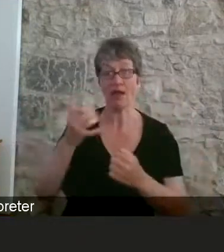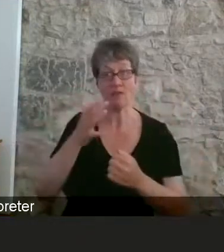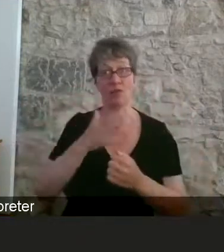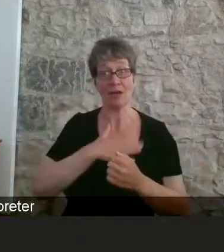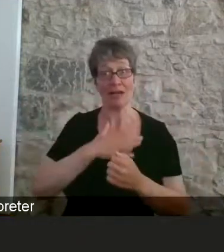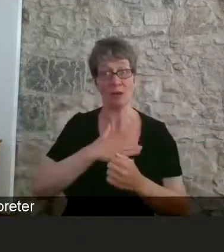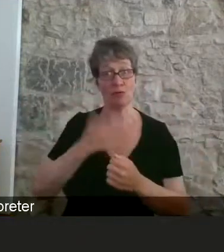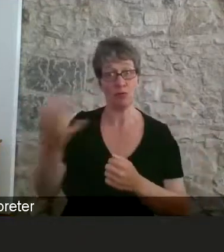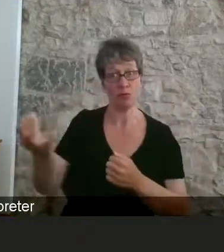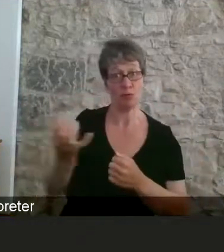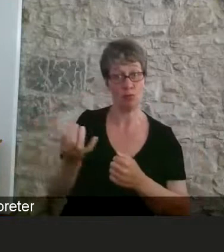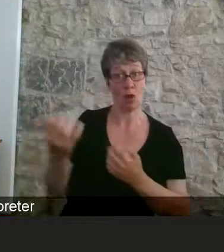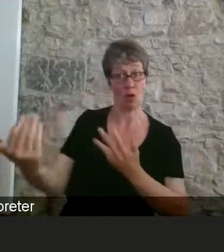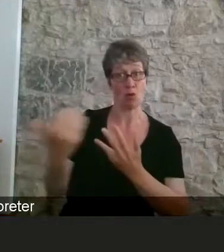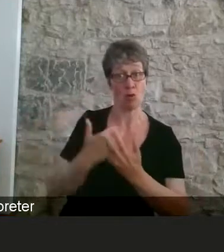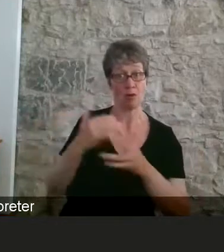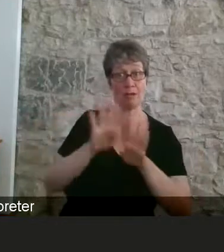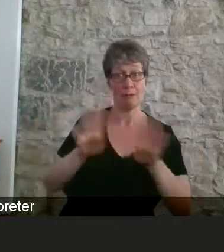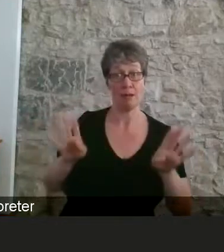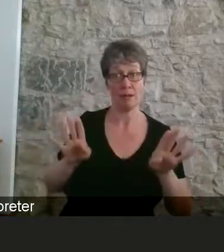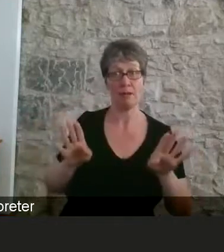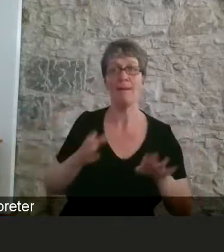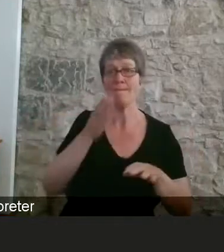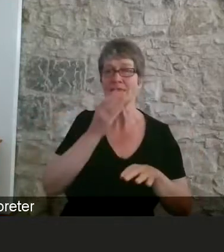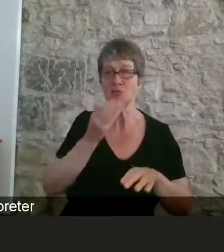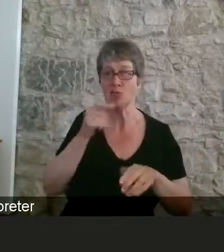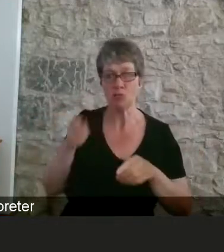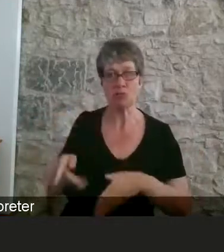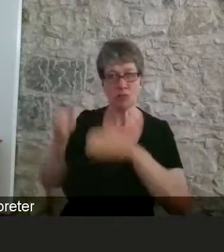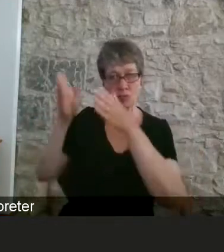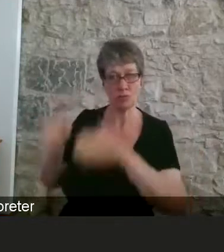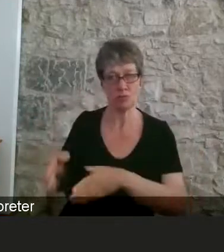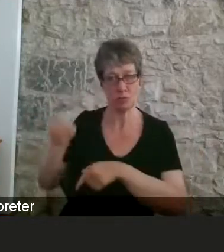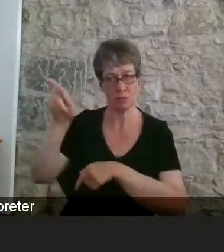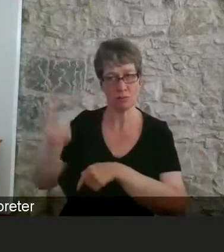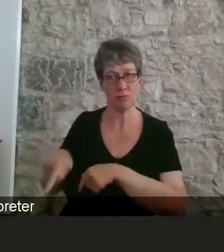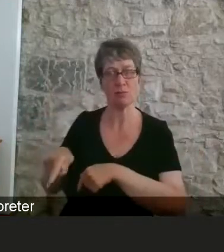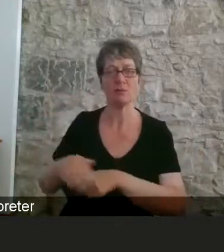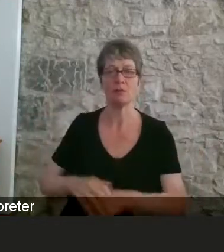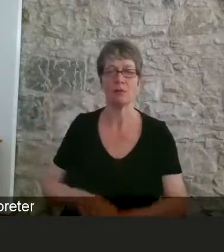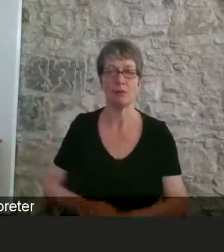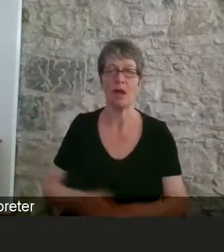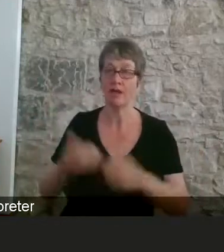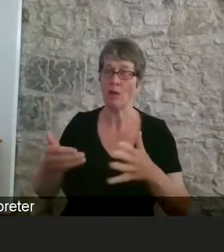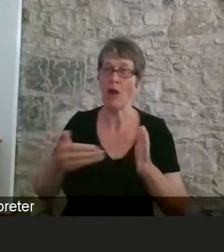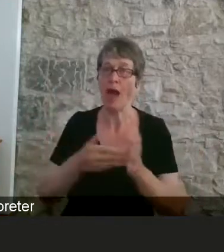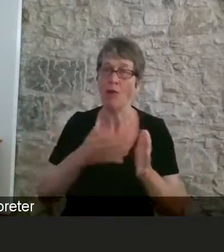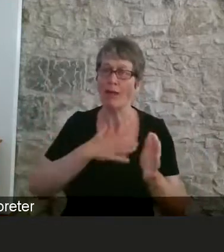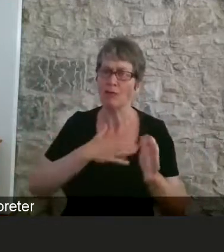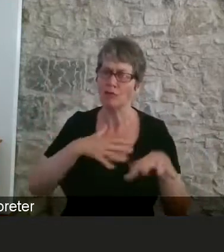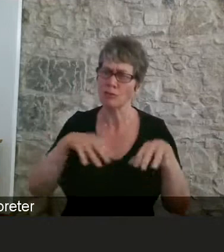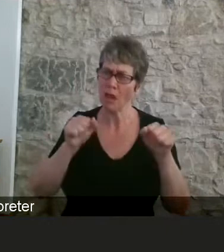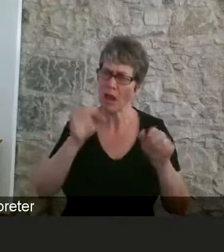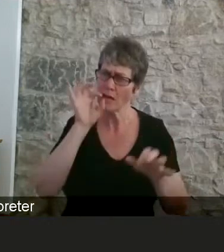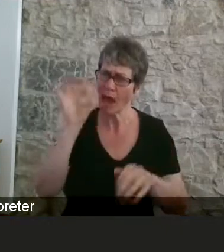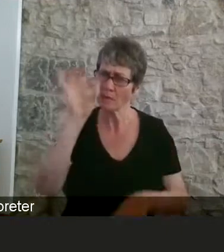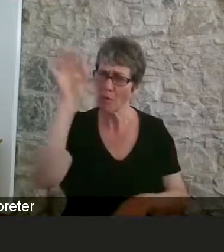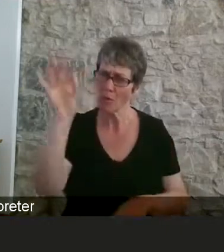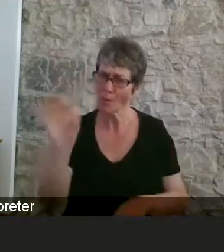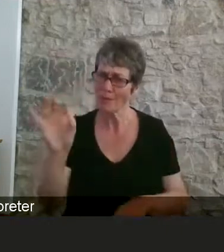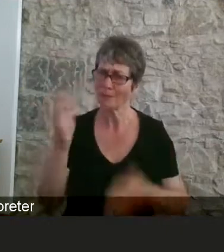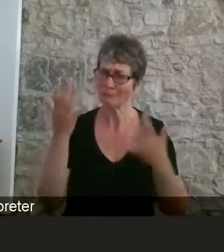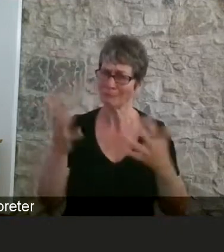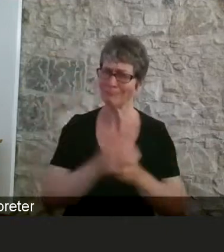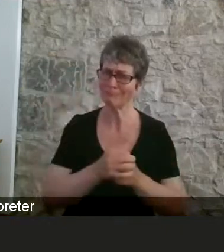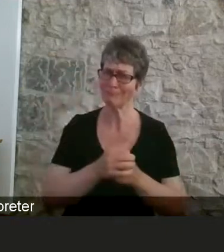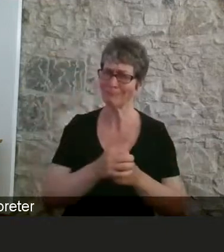please use the Q&A function that you will see. I am going to start by asking a couple of questions. I want to ask first about how work